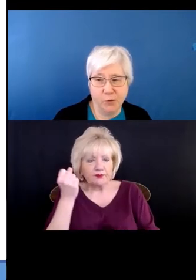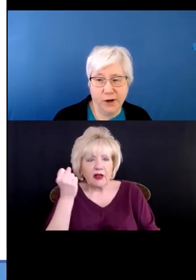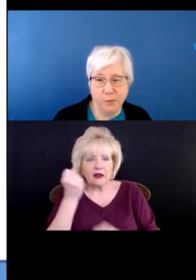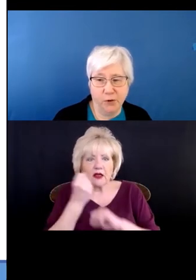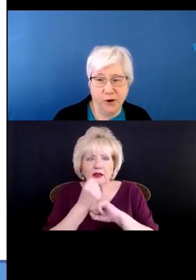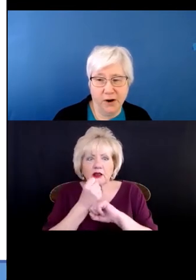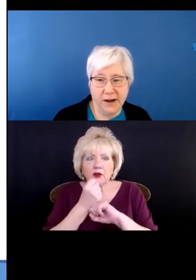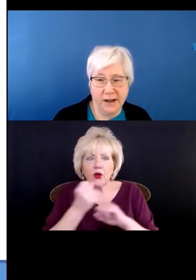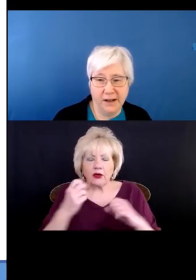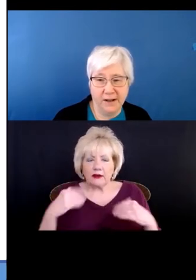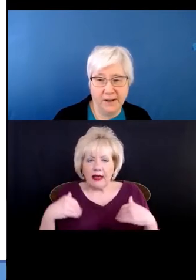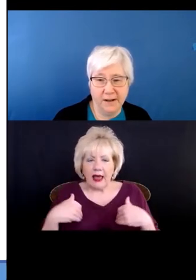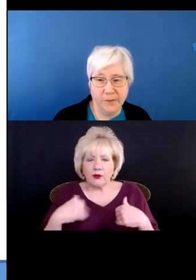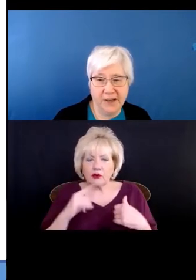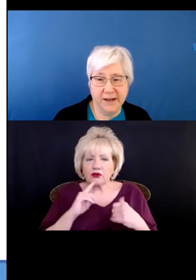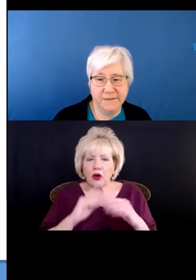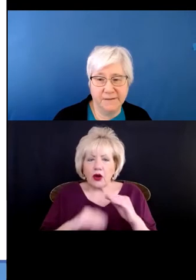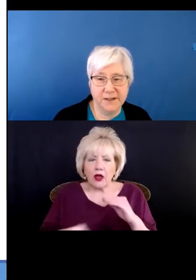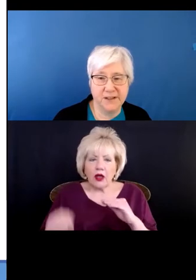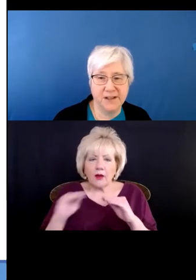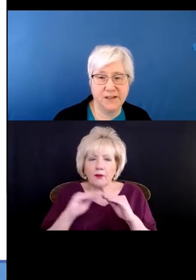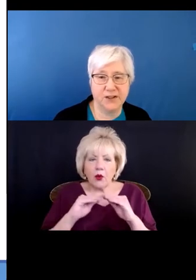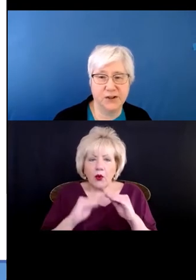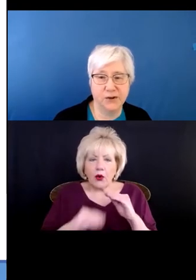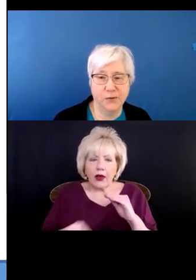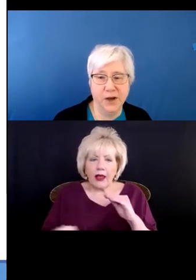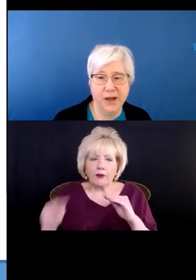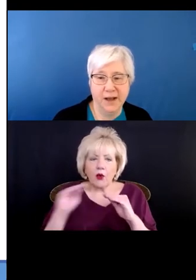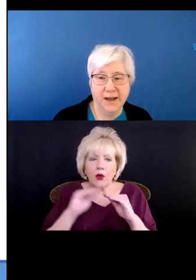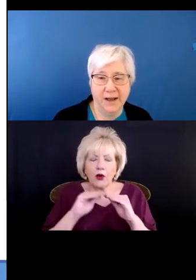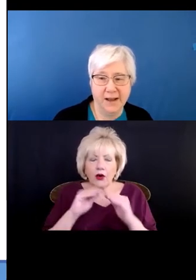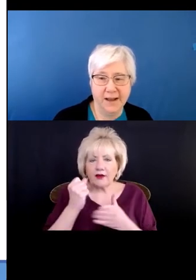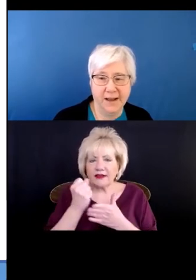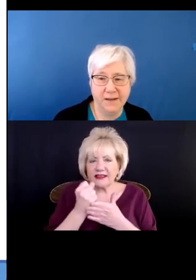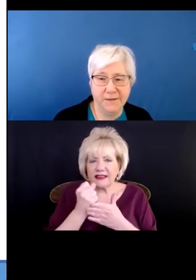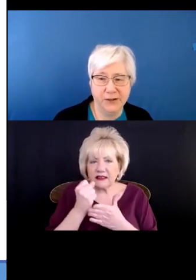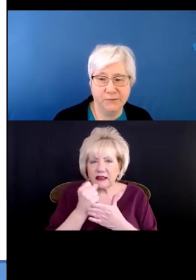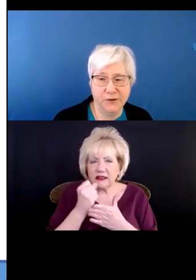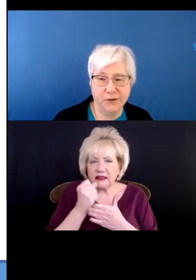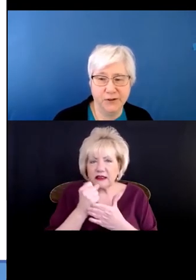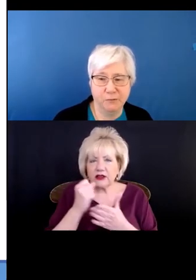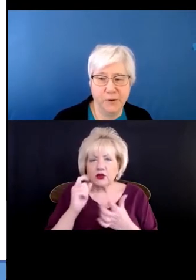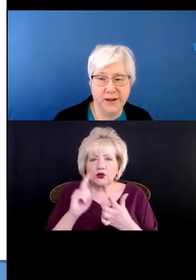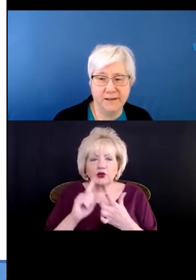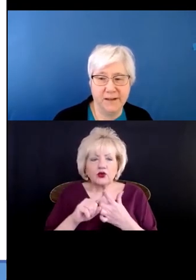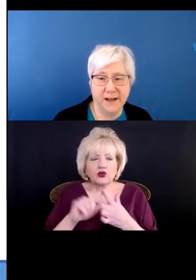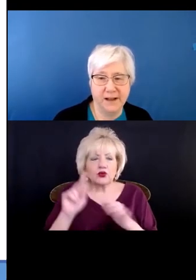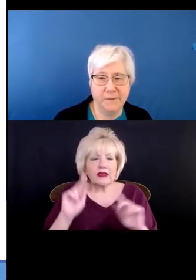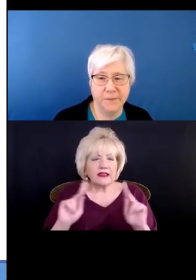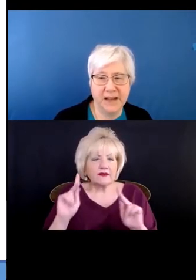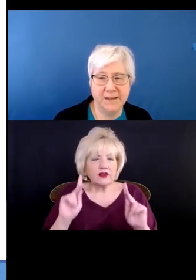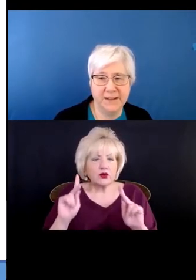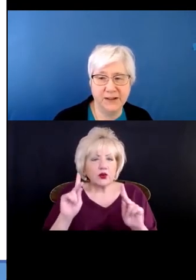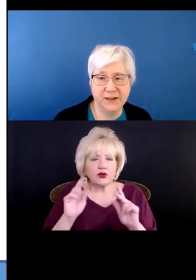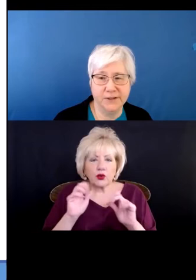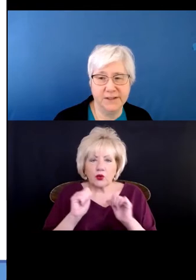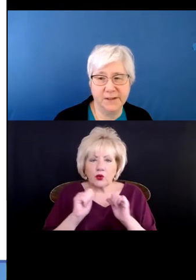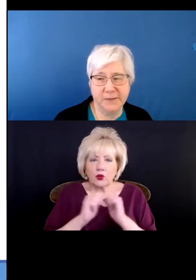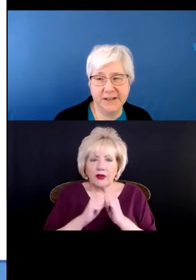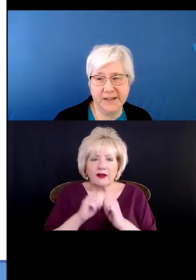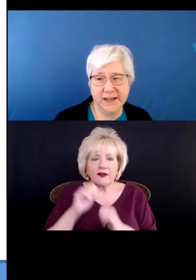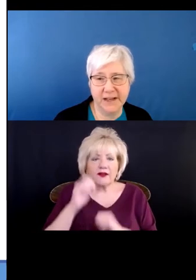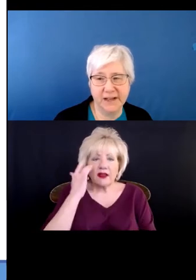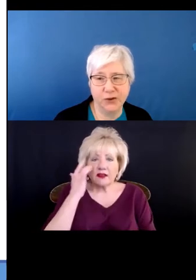are more and more being of assistance to individuals with intellectual